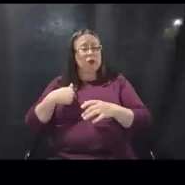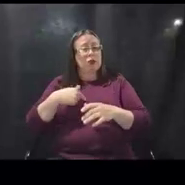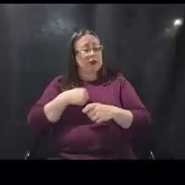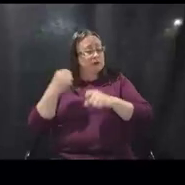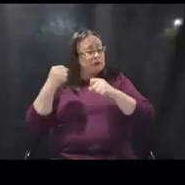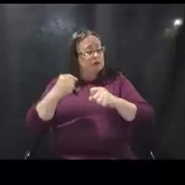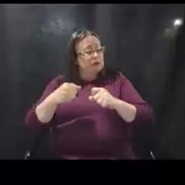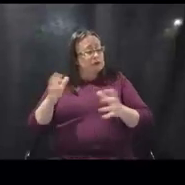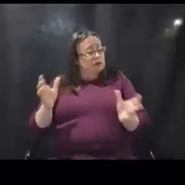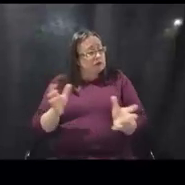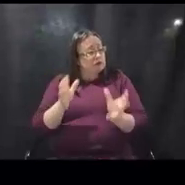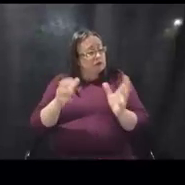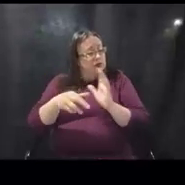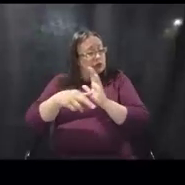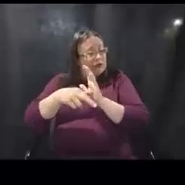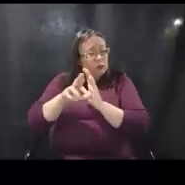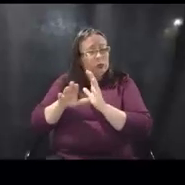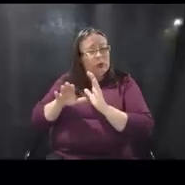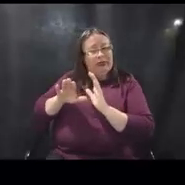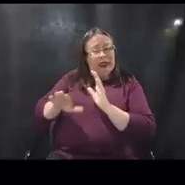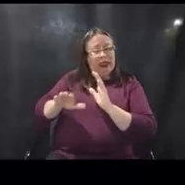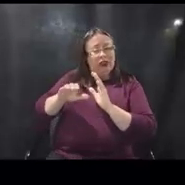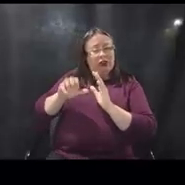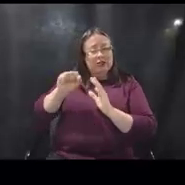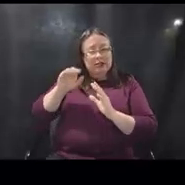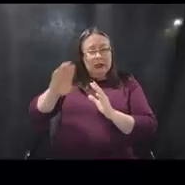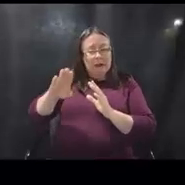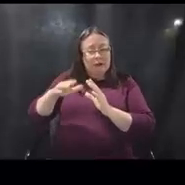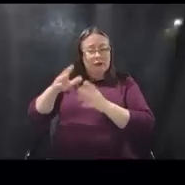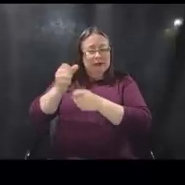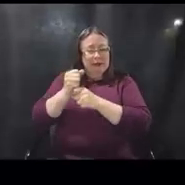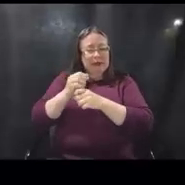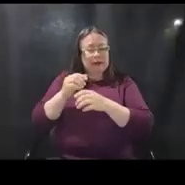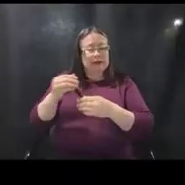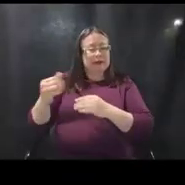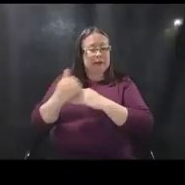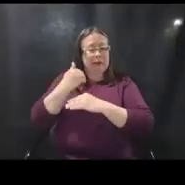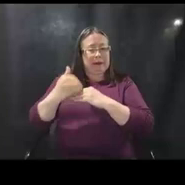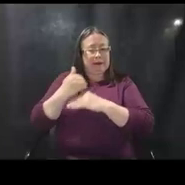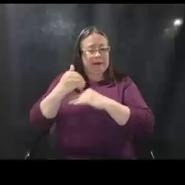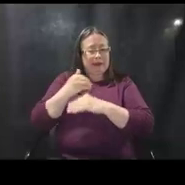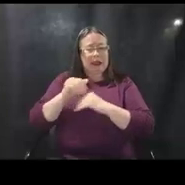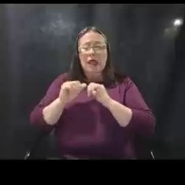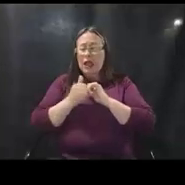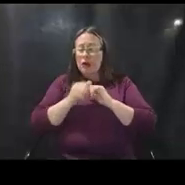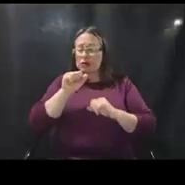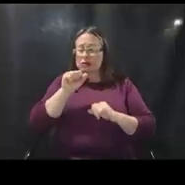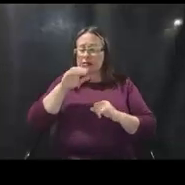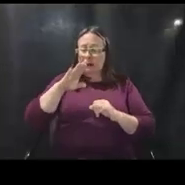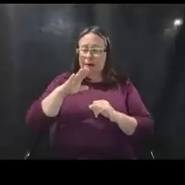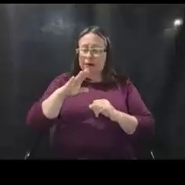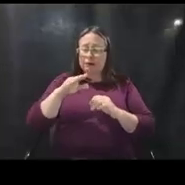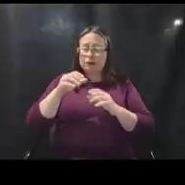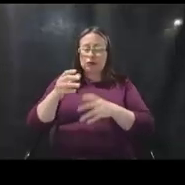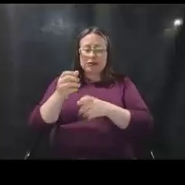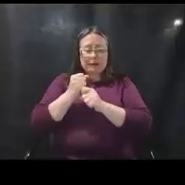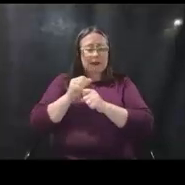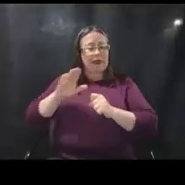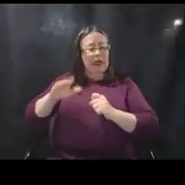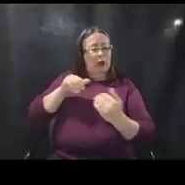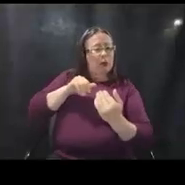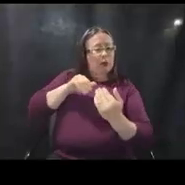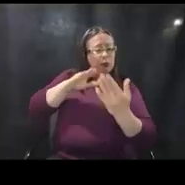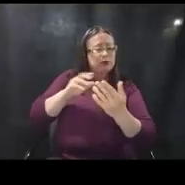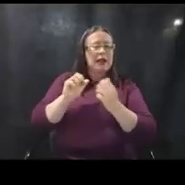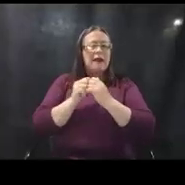-recipient information submissions and identify where and how a sub-recipient's narrative approach or an approach fits